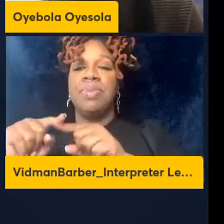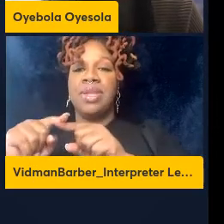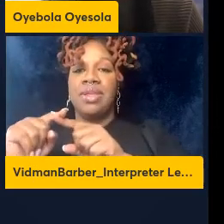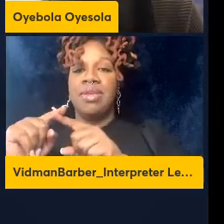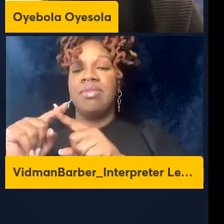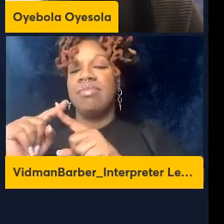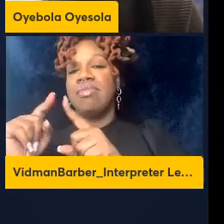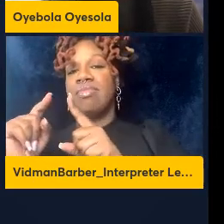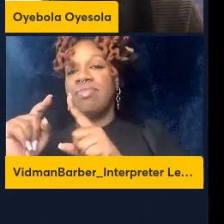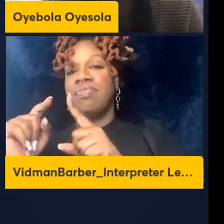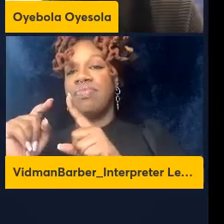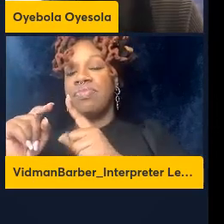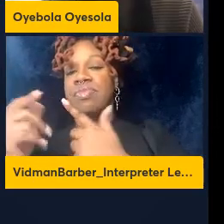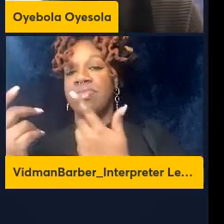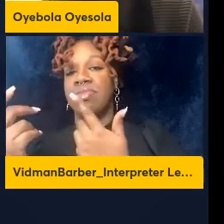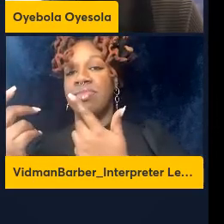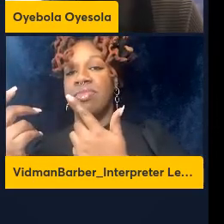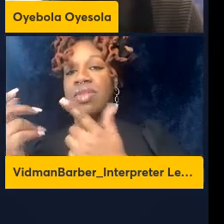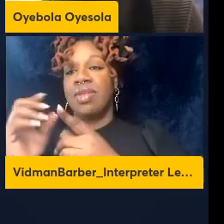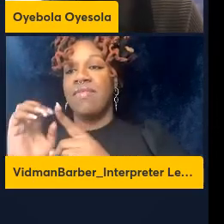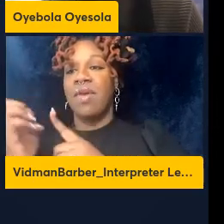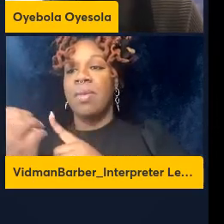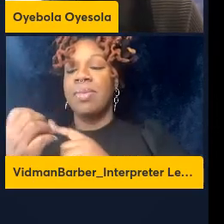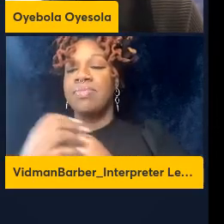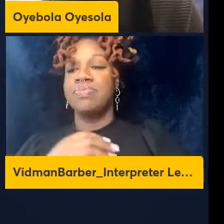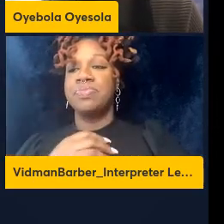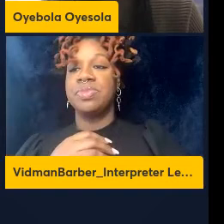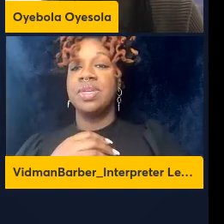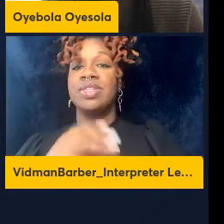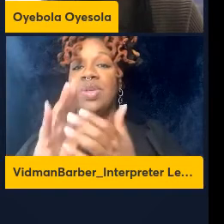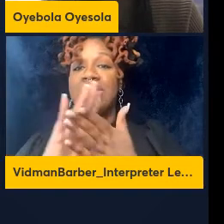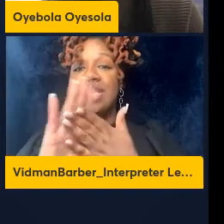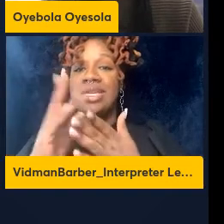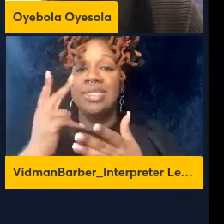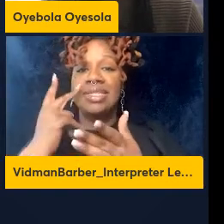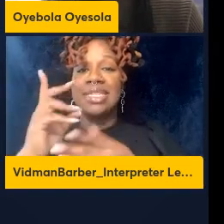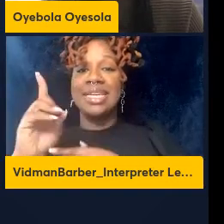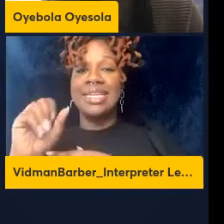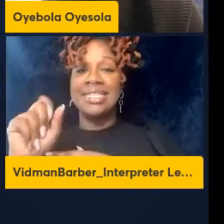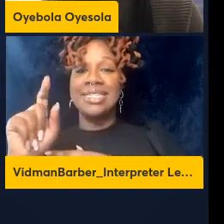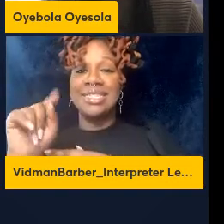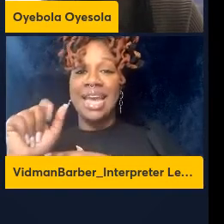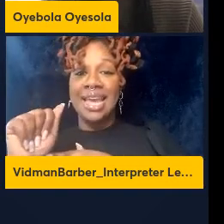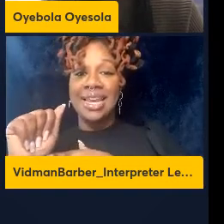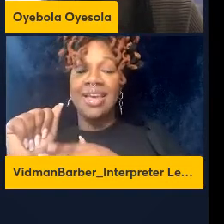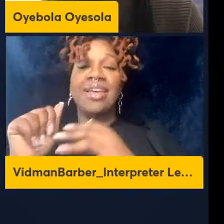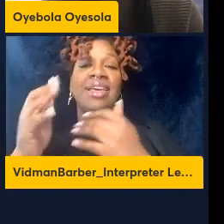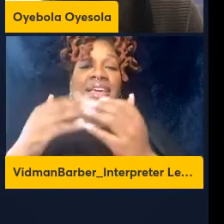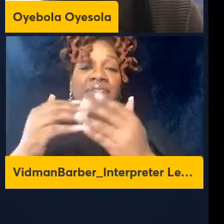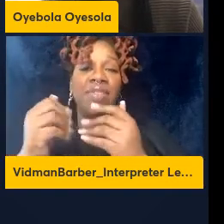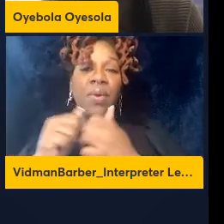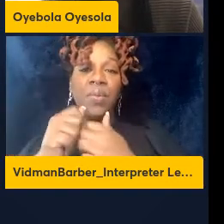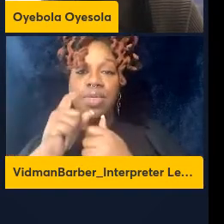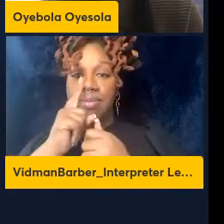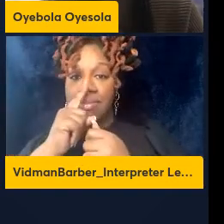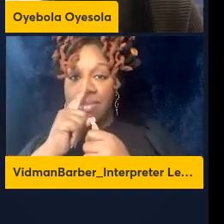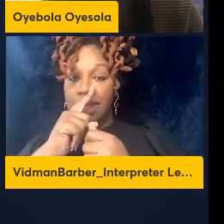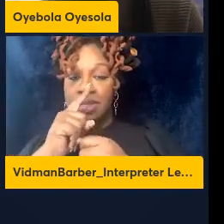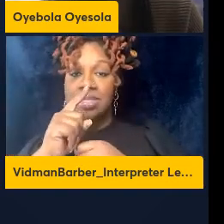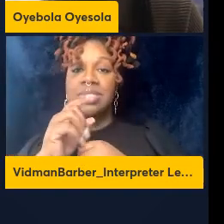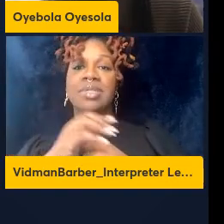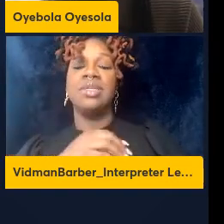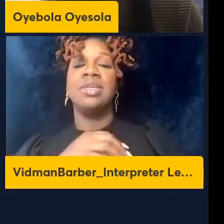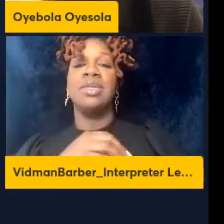previously and so it's nice to see that data even in mice model and using the rewarding model